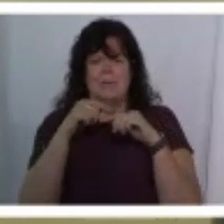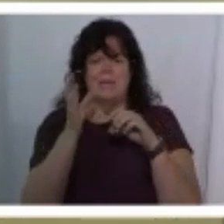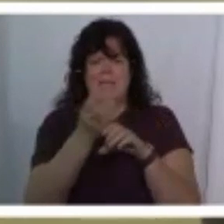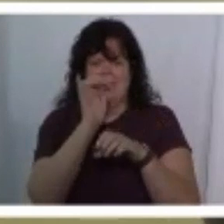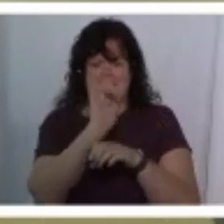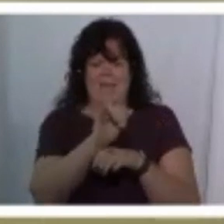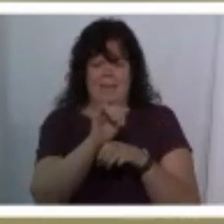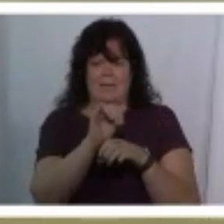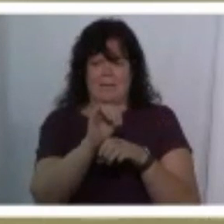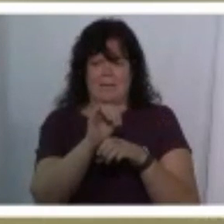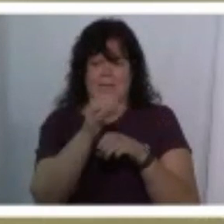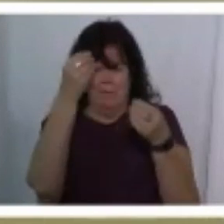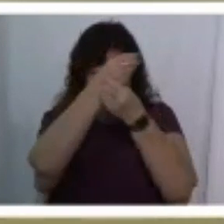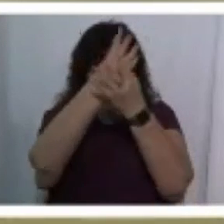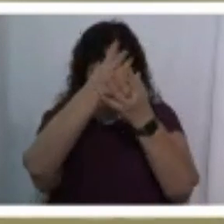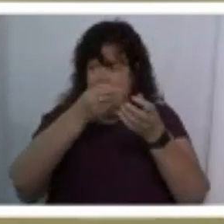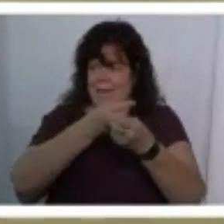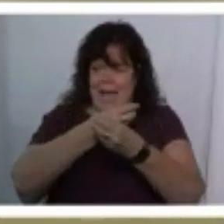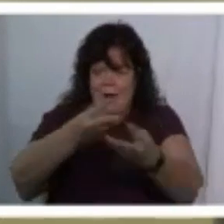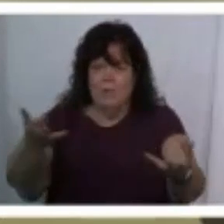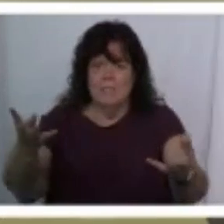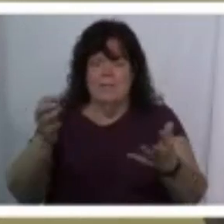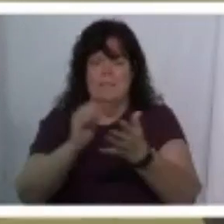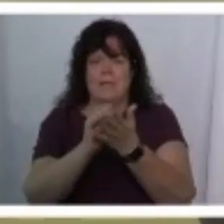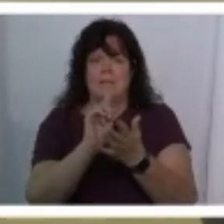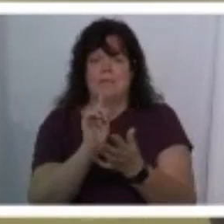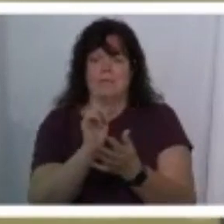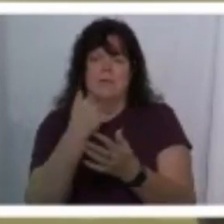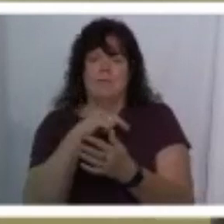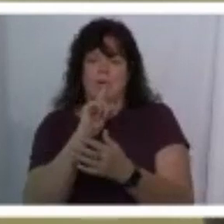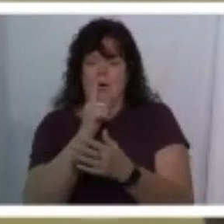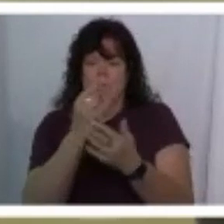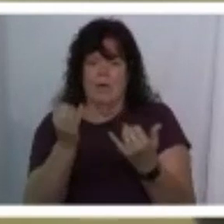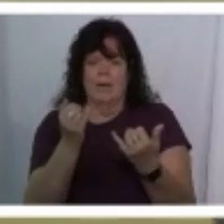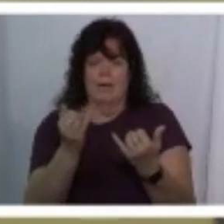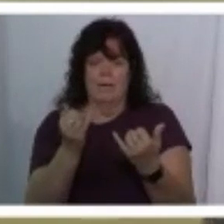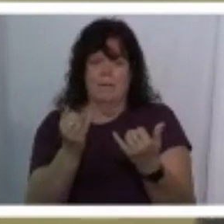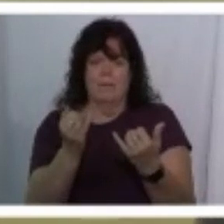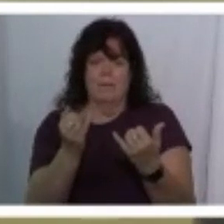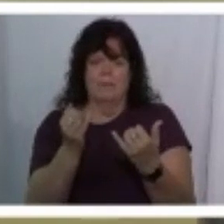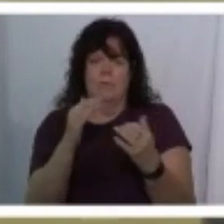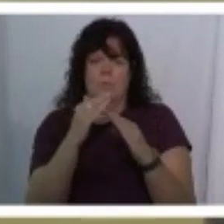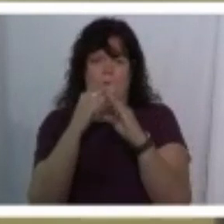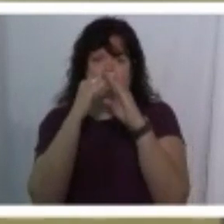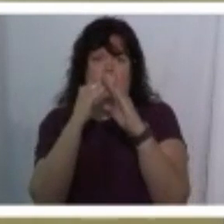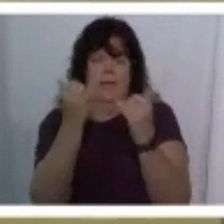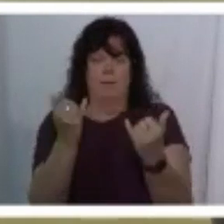that word out and that's where we're at a roadblock